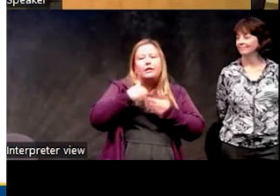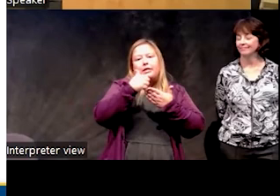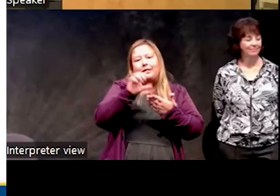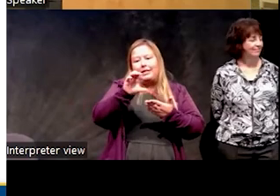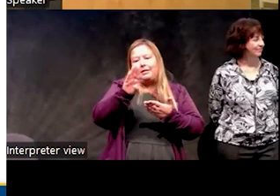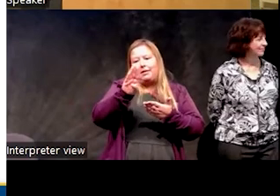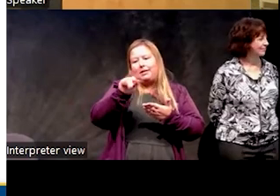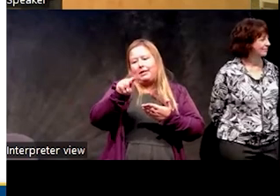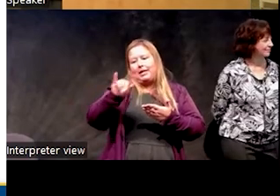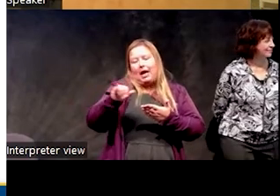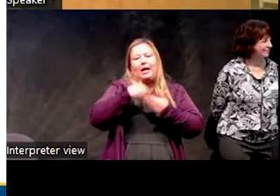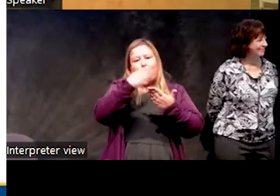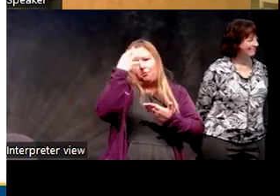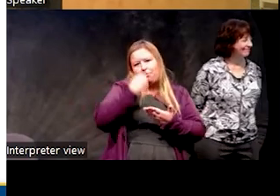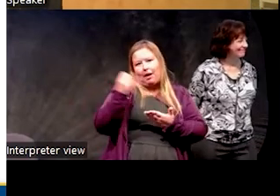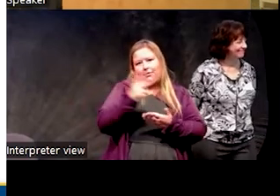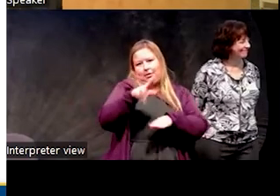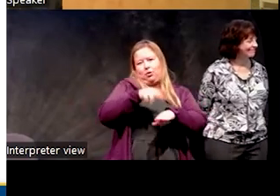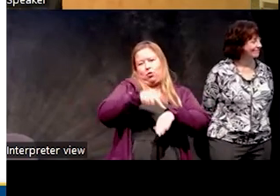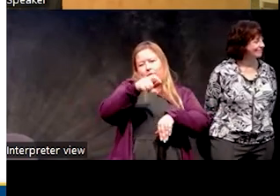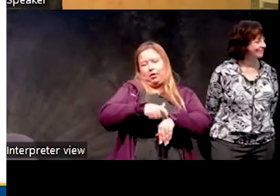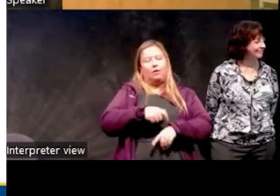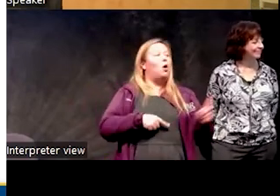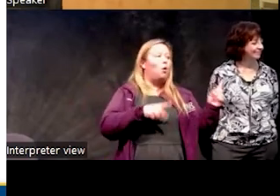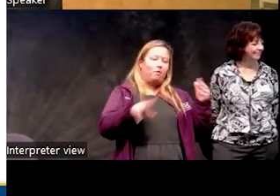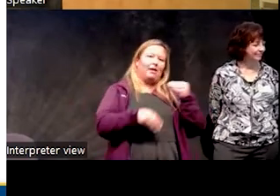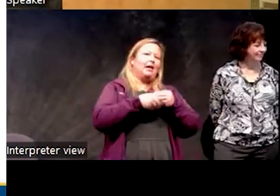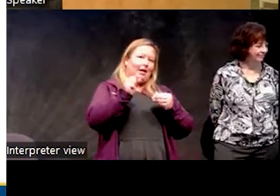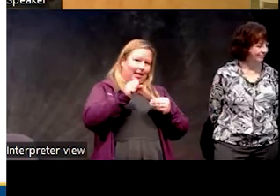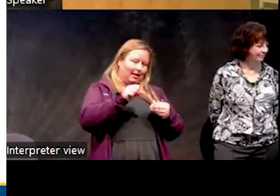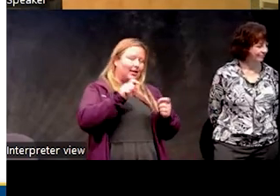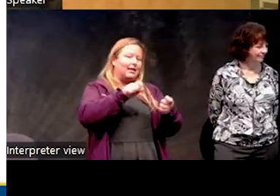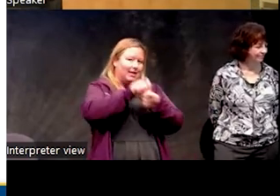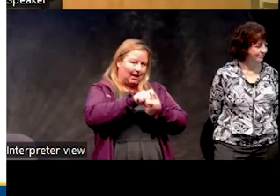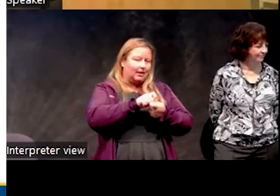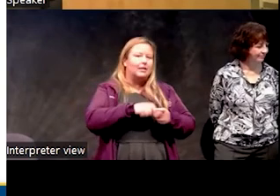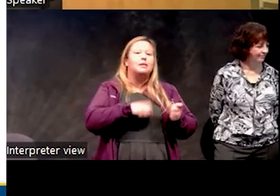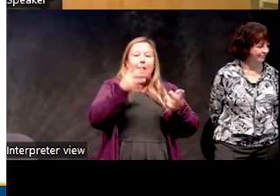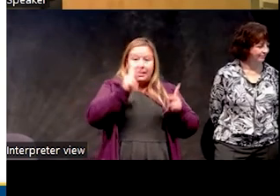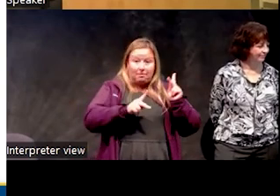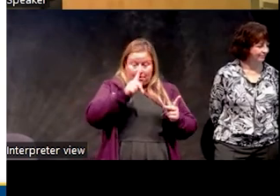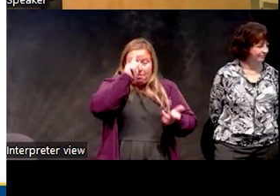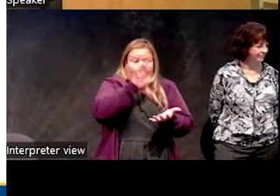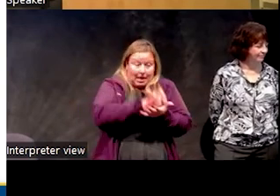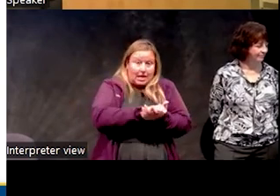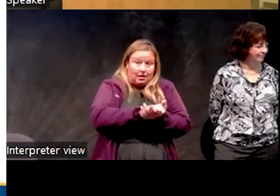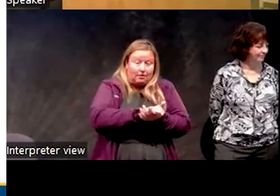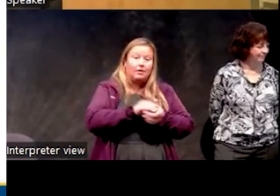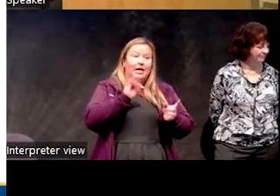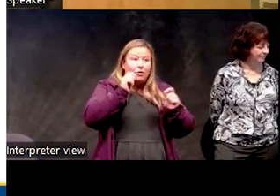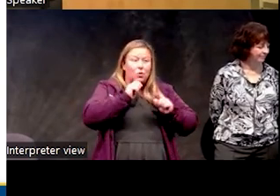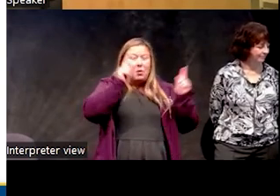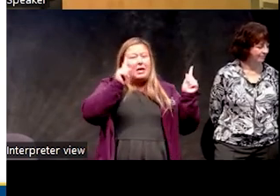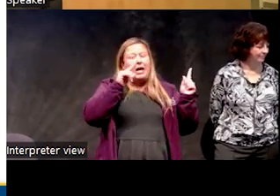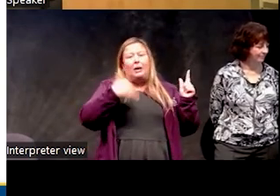Yeah, if I can just underscore that, Alicia, so exactly what you said. So many people will believe that if they